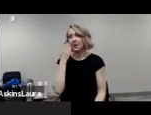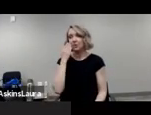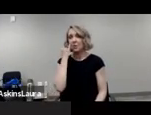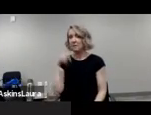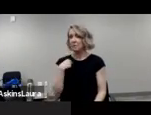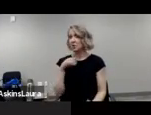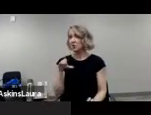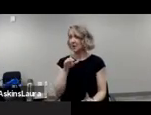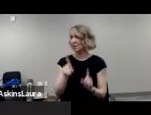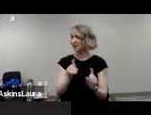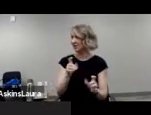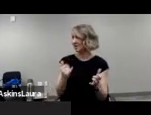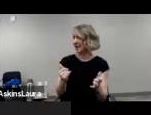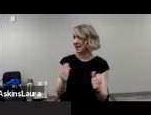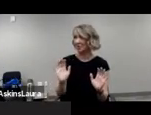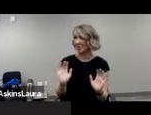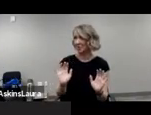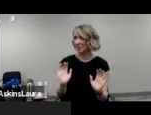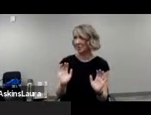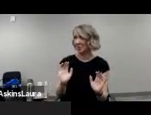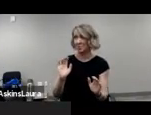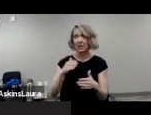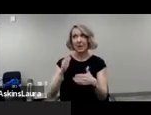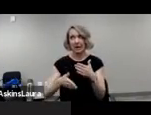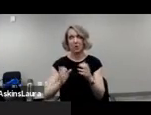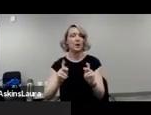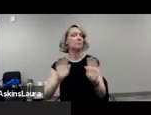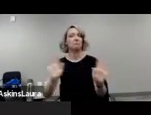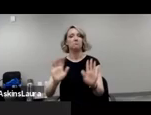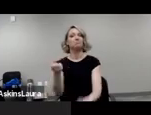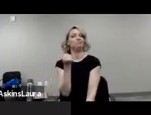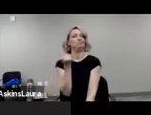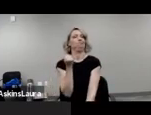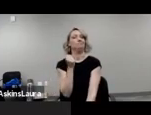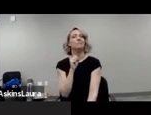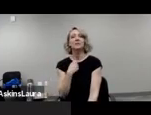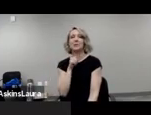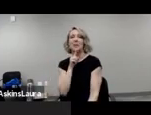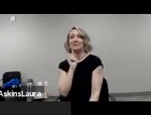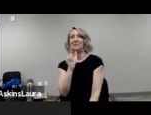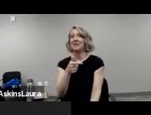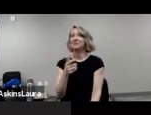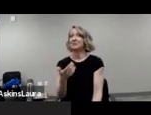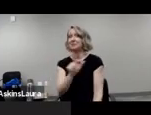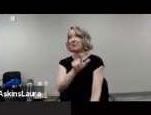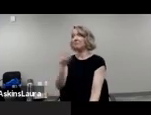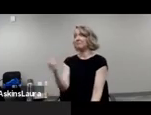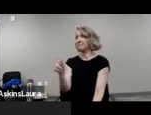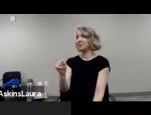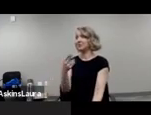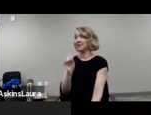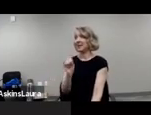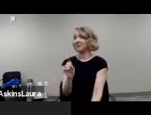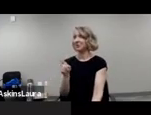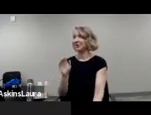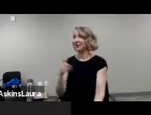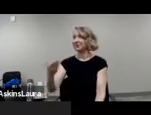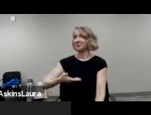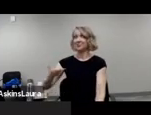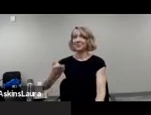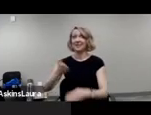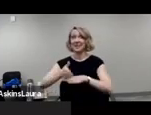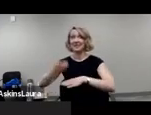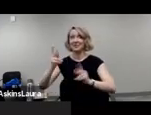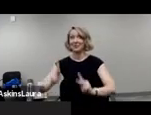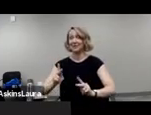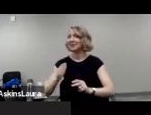if we were doing questions at the end of each thing or at the end end. I guess we're doing it at the end end. I'll turn it back to Selen and she can introduce the next speaker. Thank you